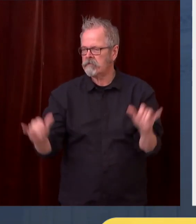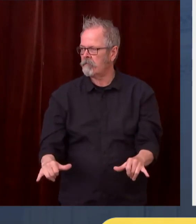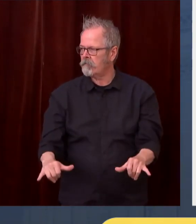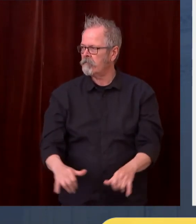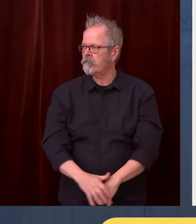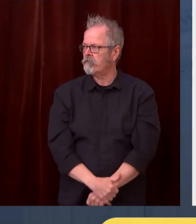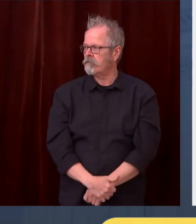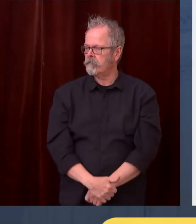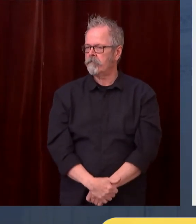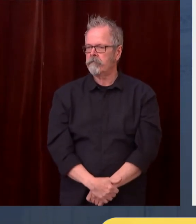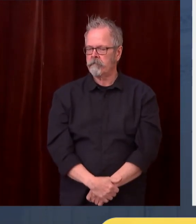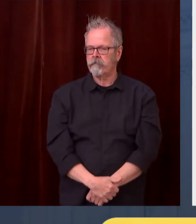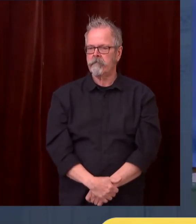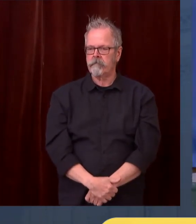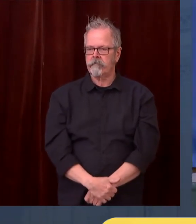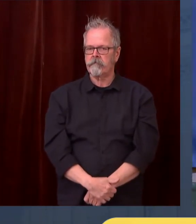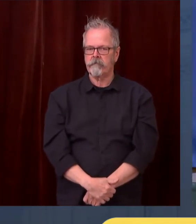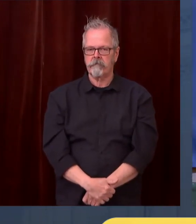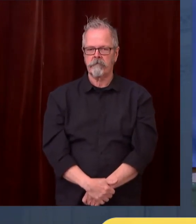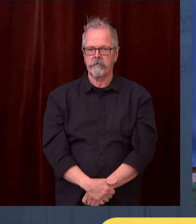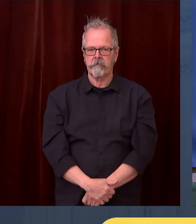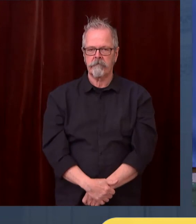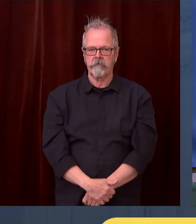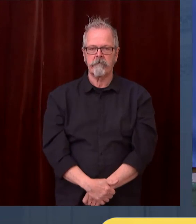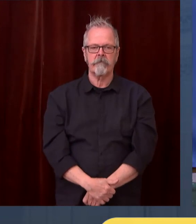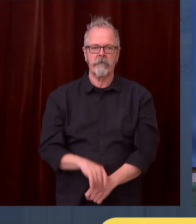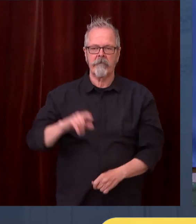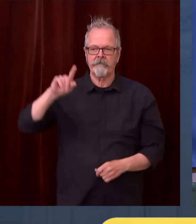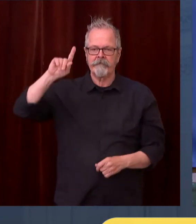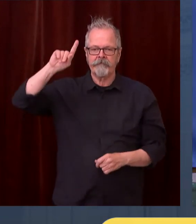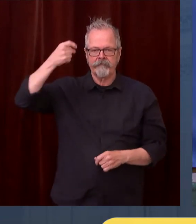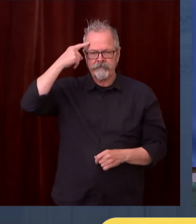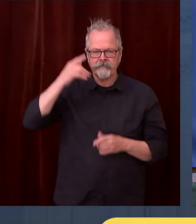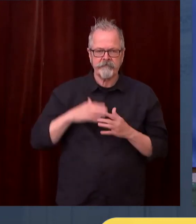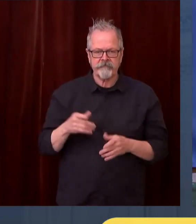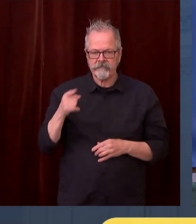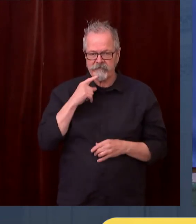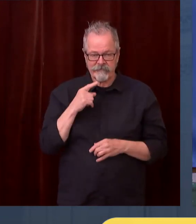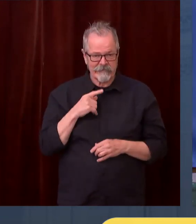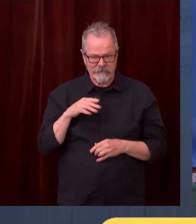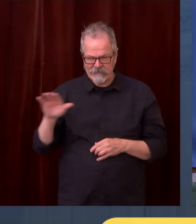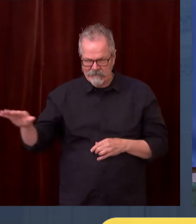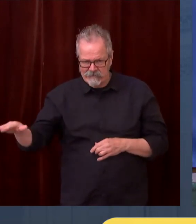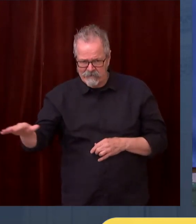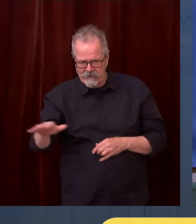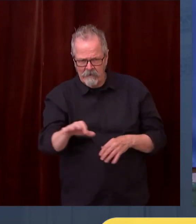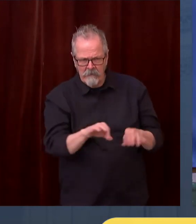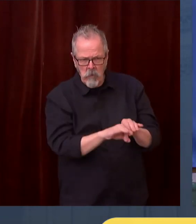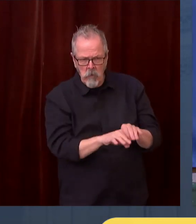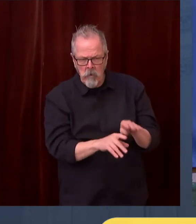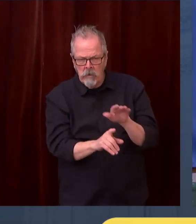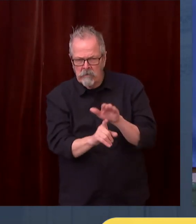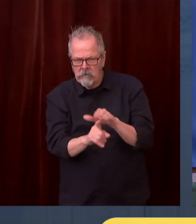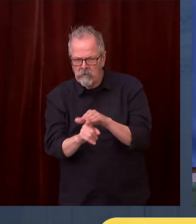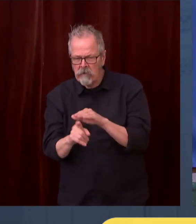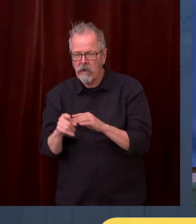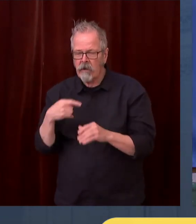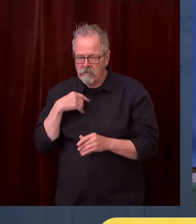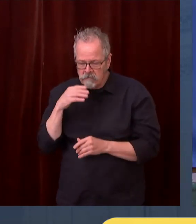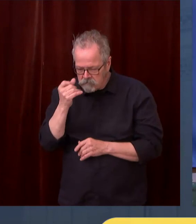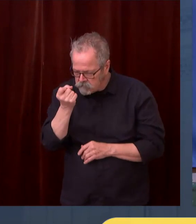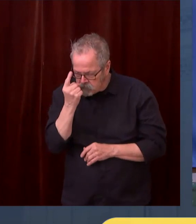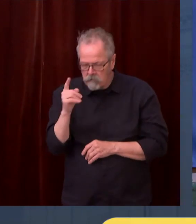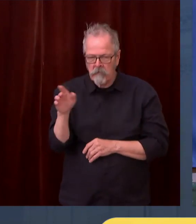used previously. I may also reiterate, I know this will be frustrating to people, but this is not going to require the closure of businesses.